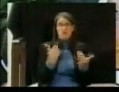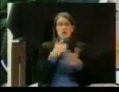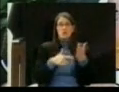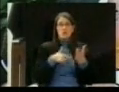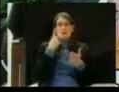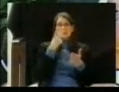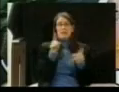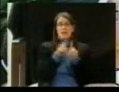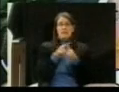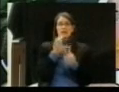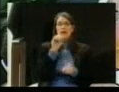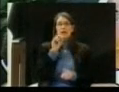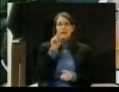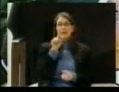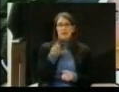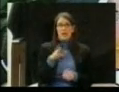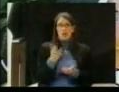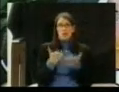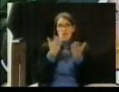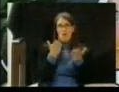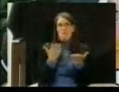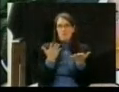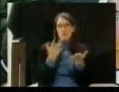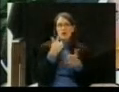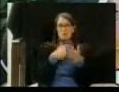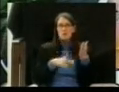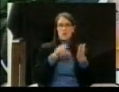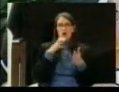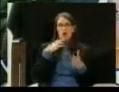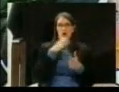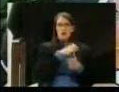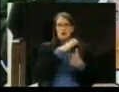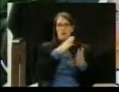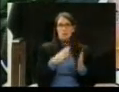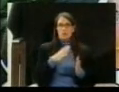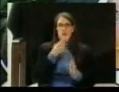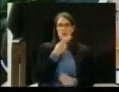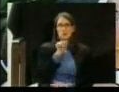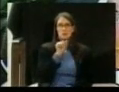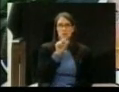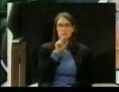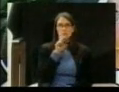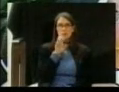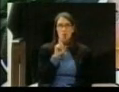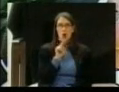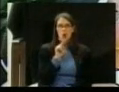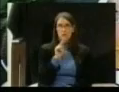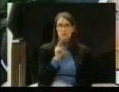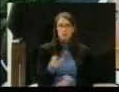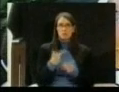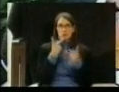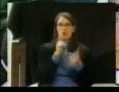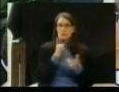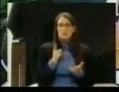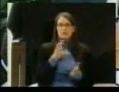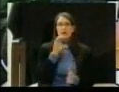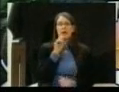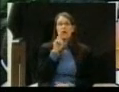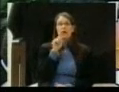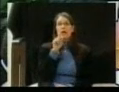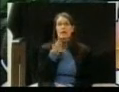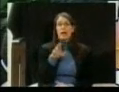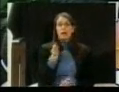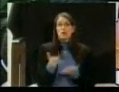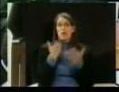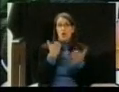I believe, has proposed as a counteroffer. That's why I felt compelled to bring the